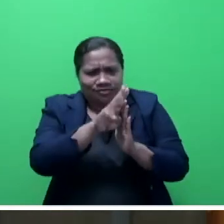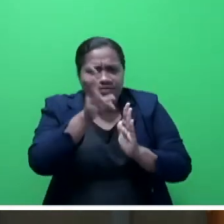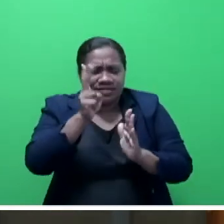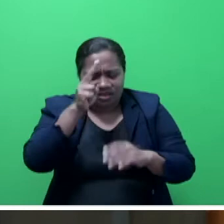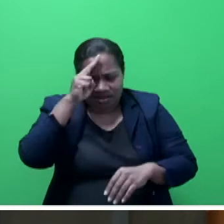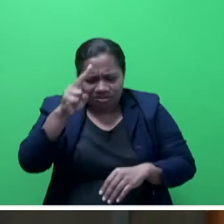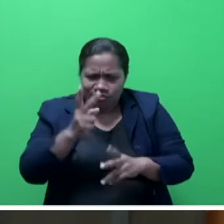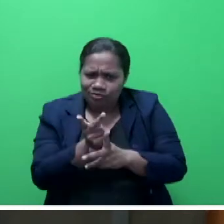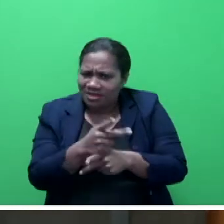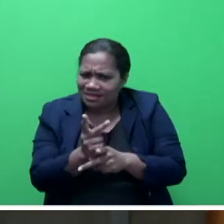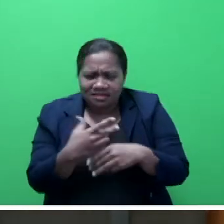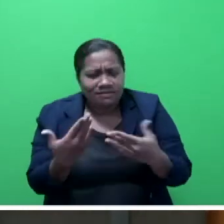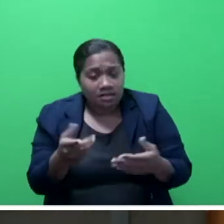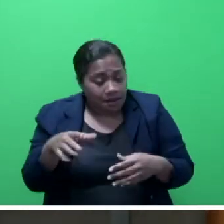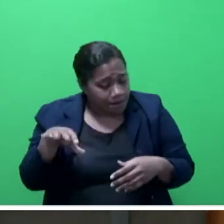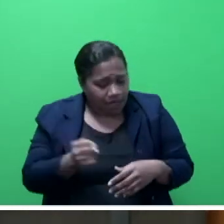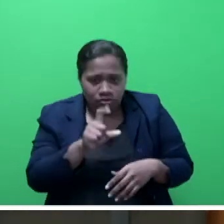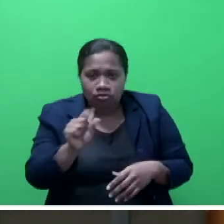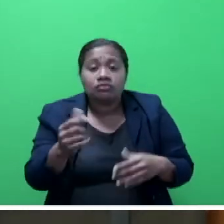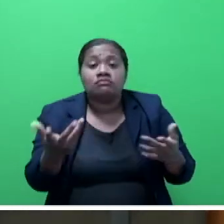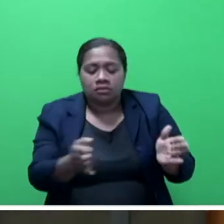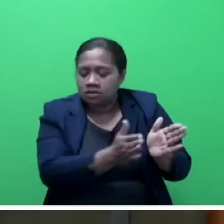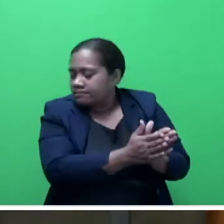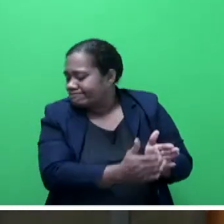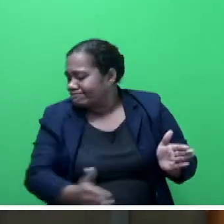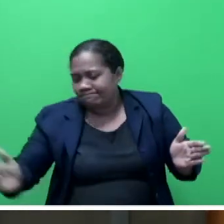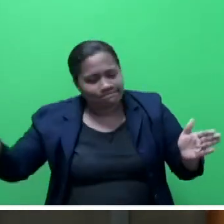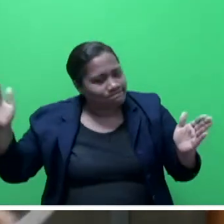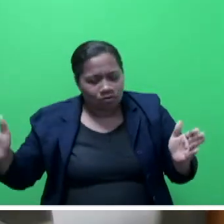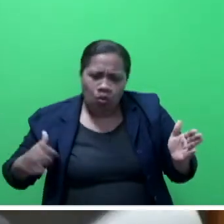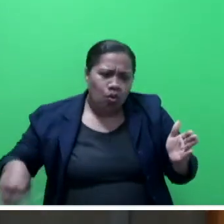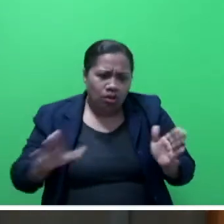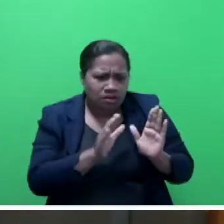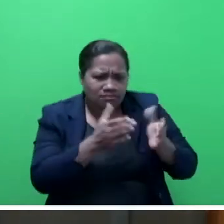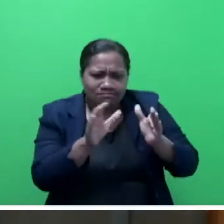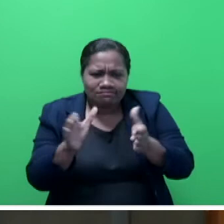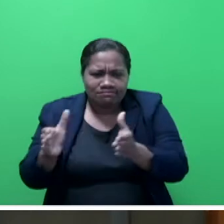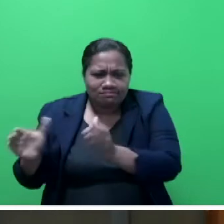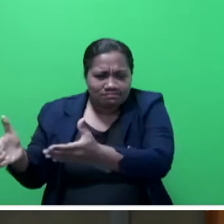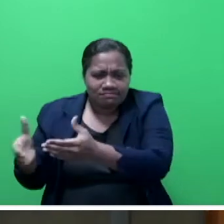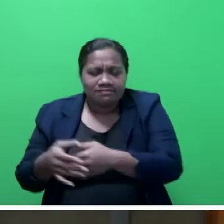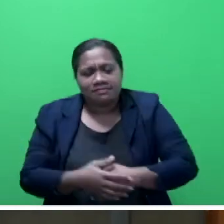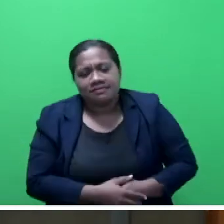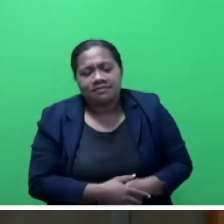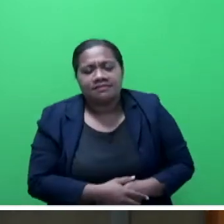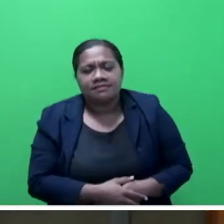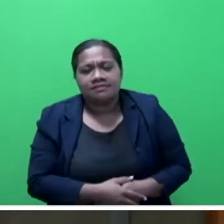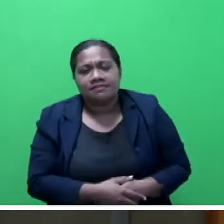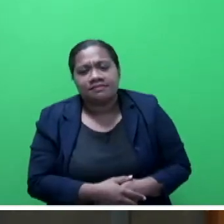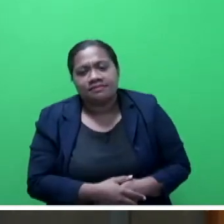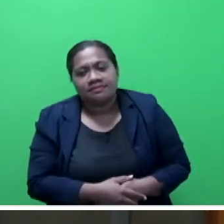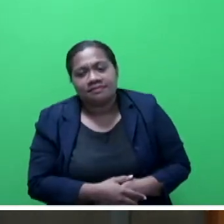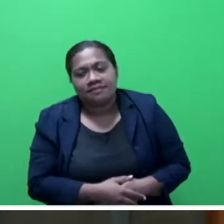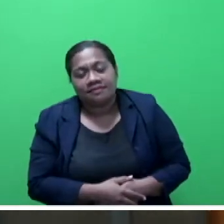must be done across the board, Mr Speaker Say, and in every sector of the economy. Mr Speaker Say,